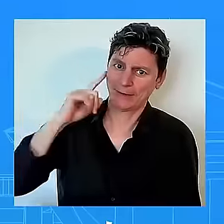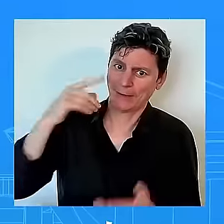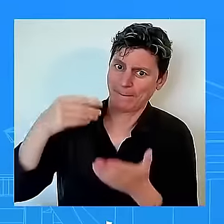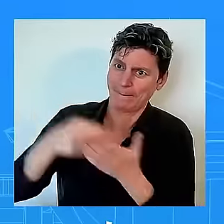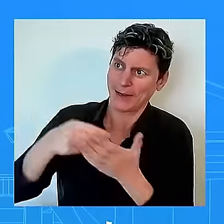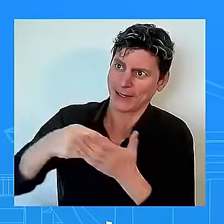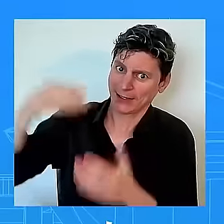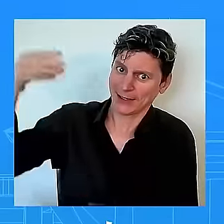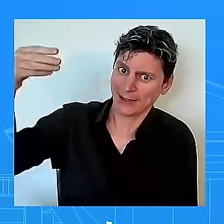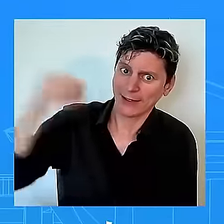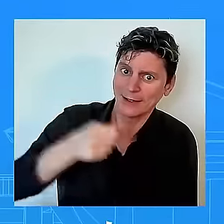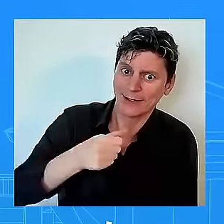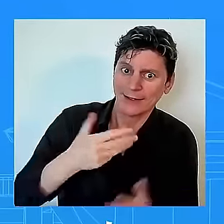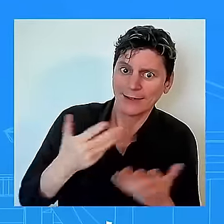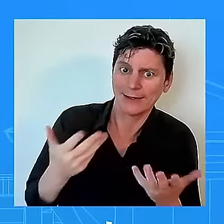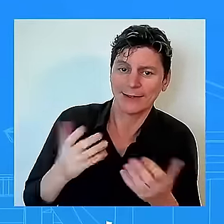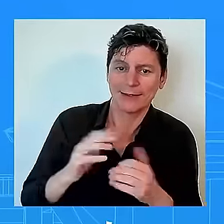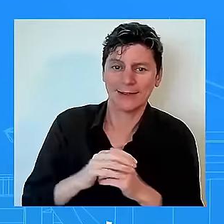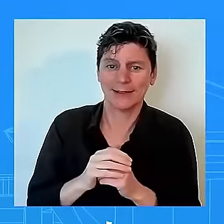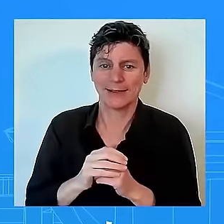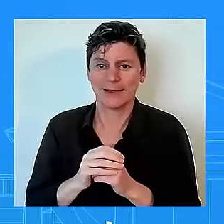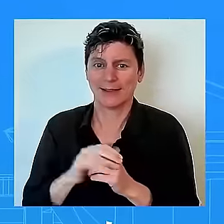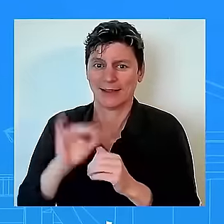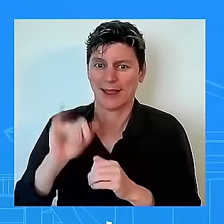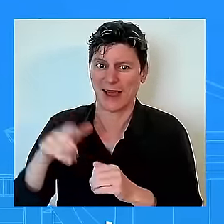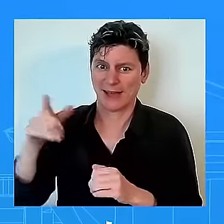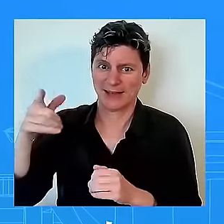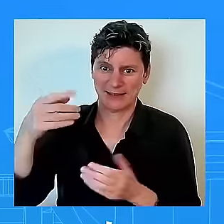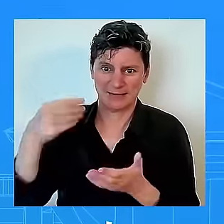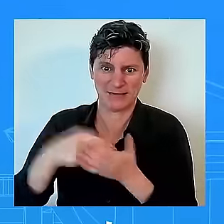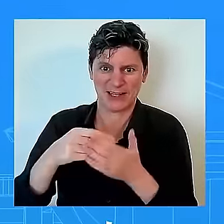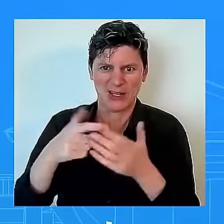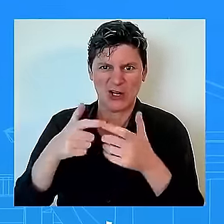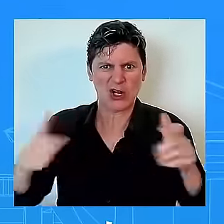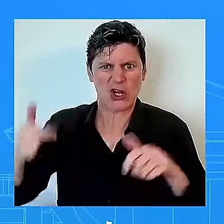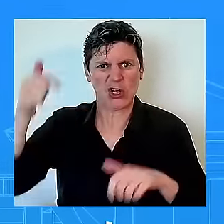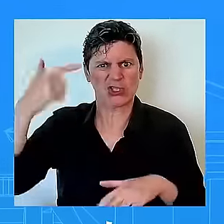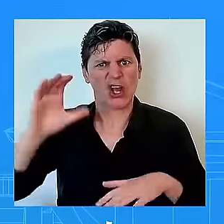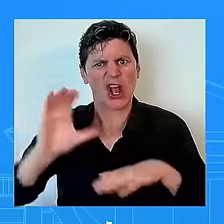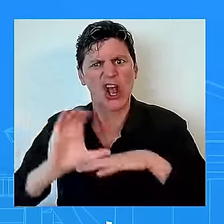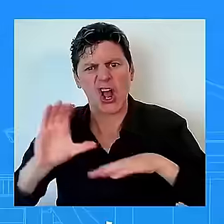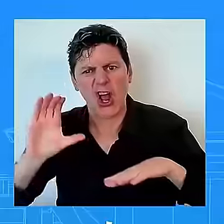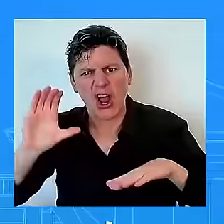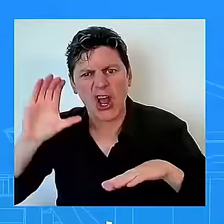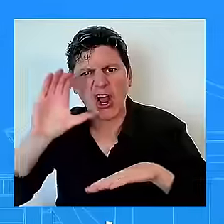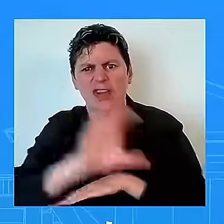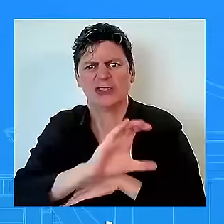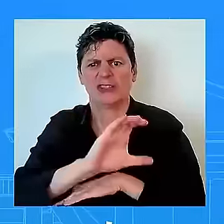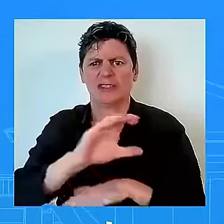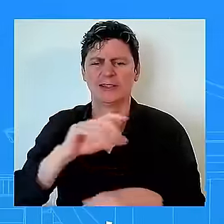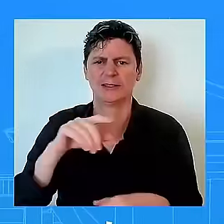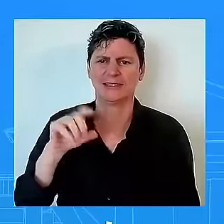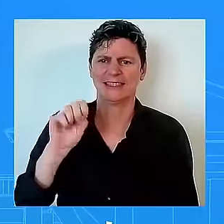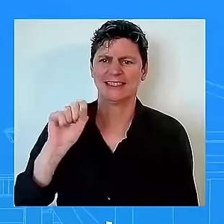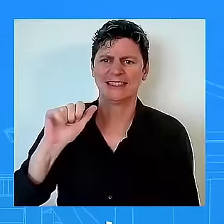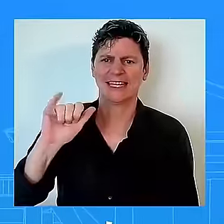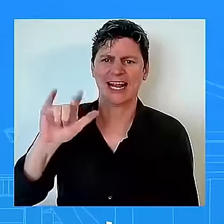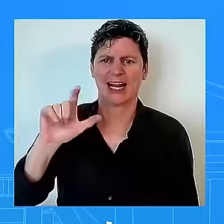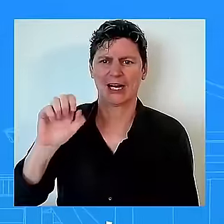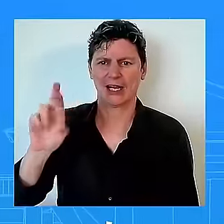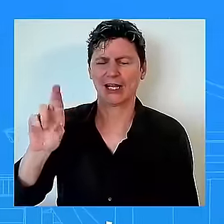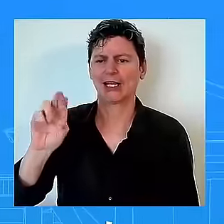administration has received so far from people like taylor swift people in the entertainment industry what does this say to the american voter